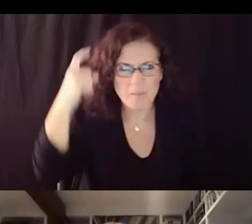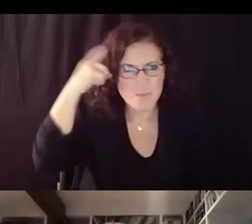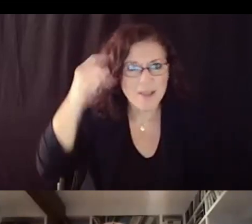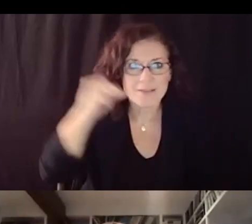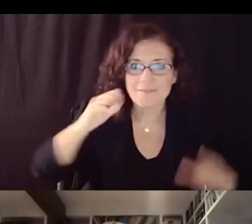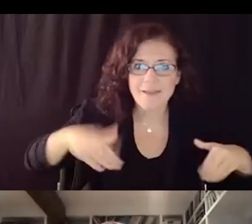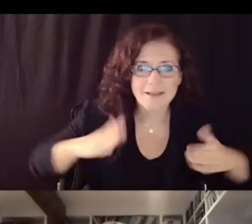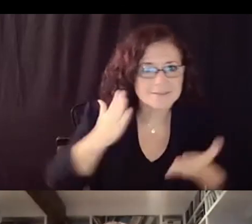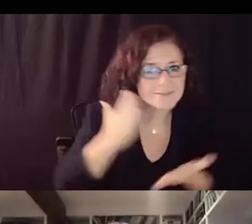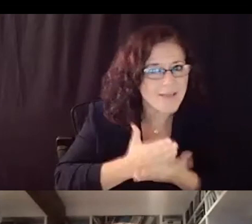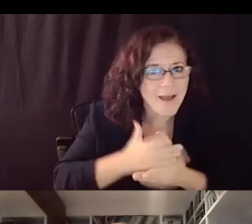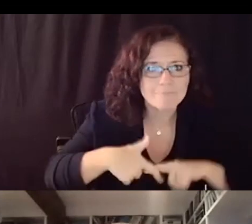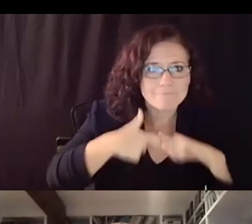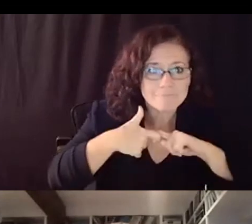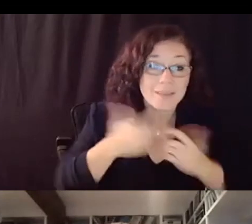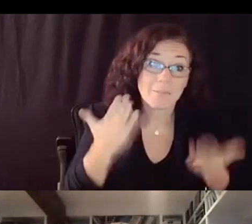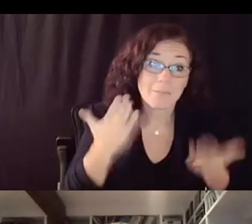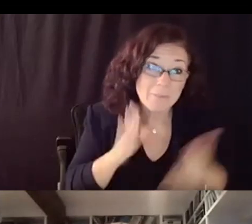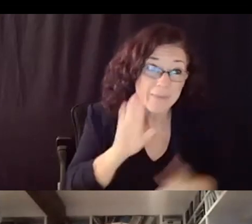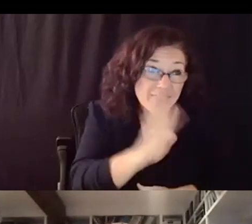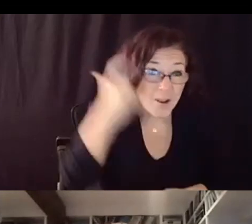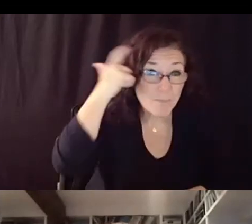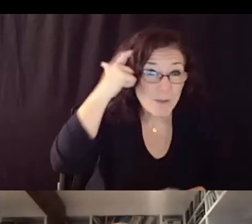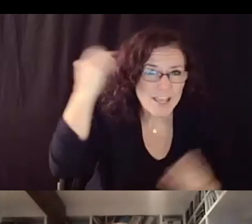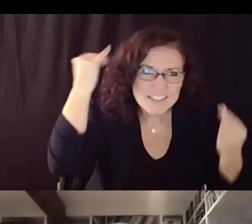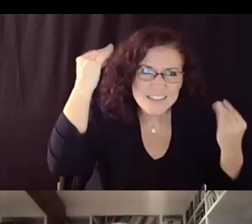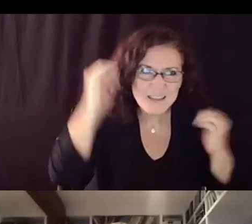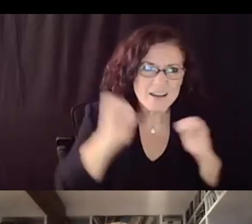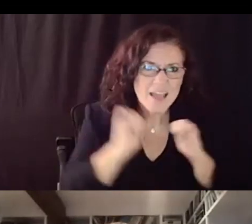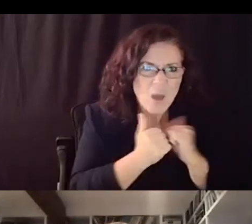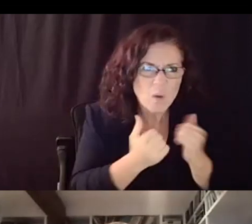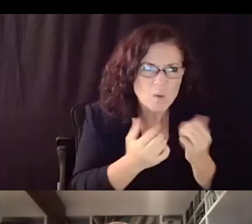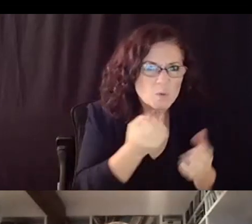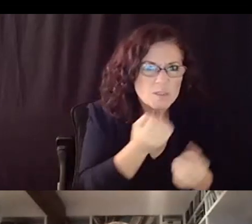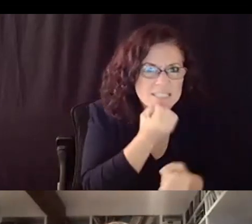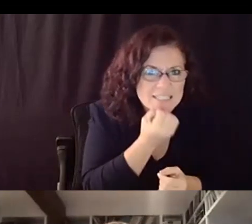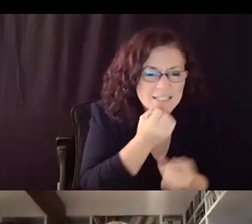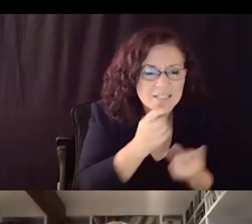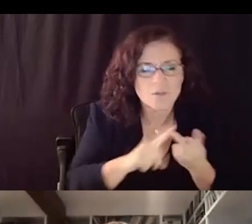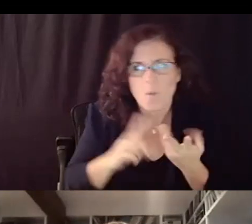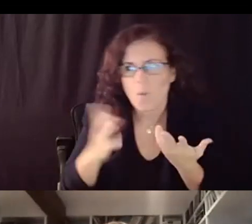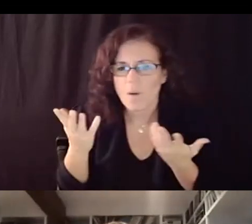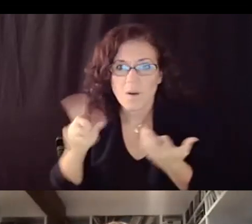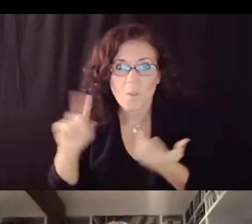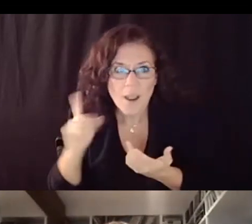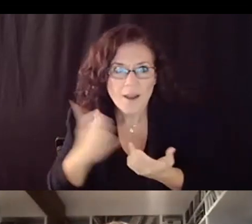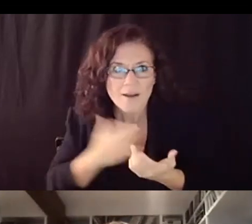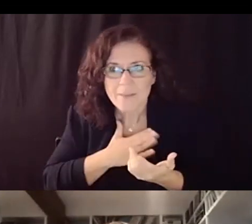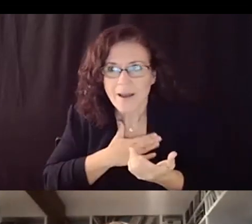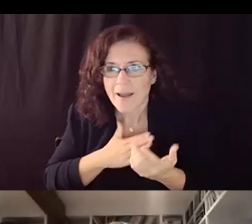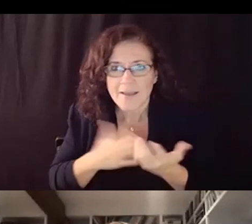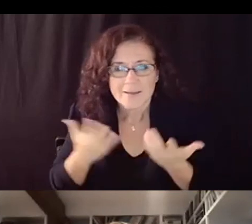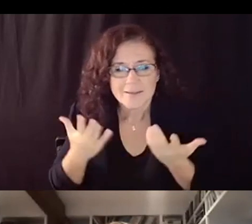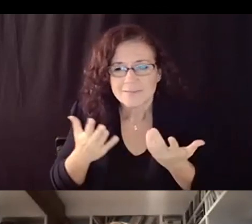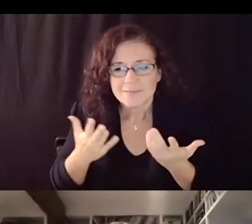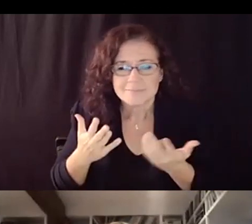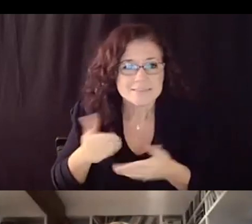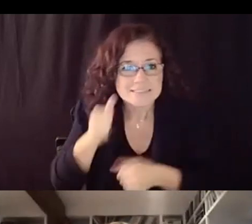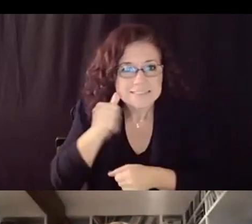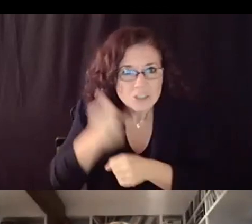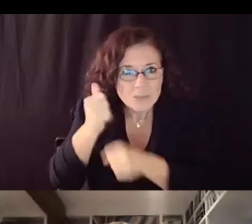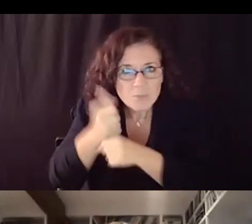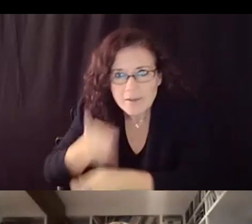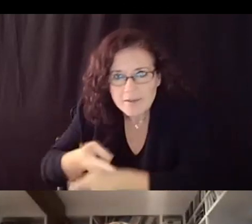on where their next meal is coming from or how to care for a younger sibling or how to deal with missing grandma or how it feels to